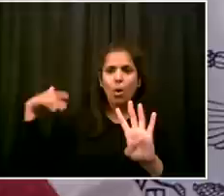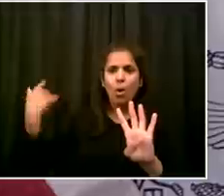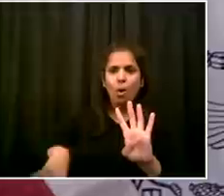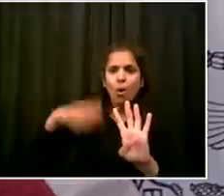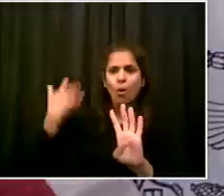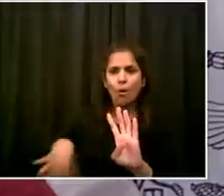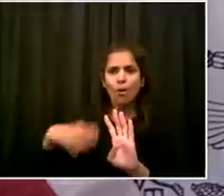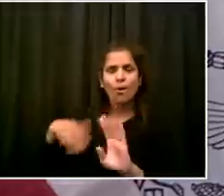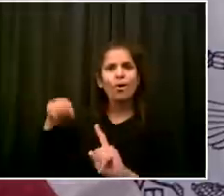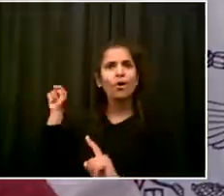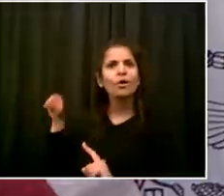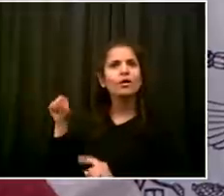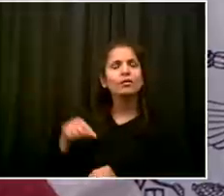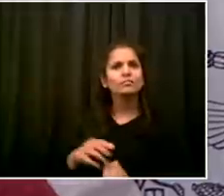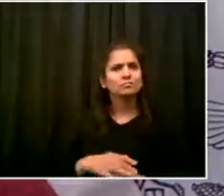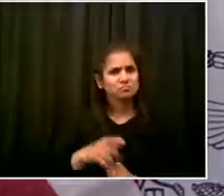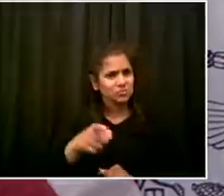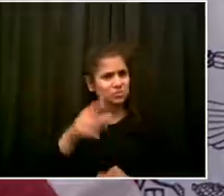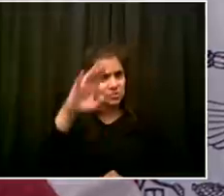Now...